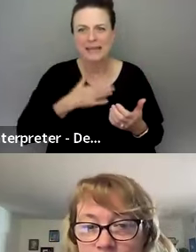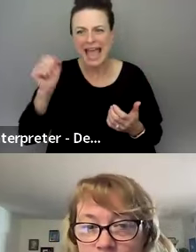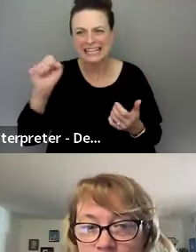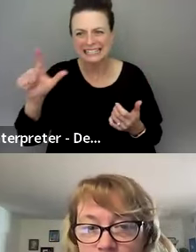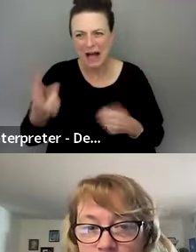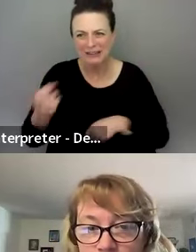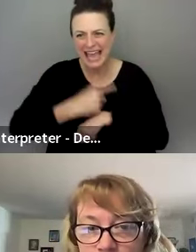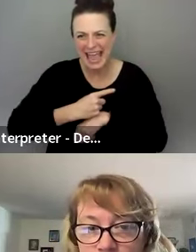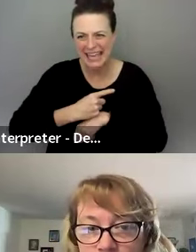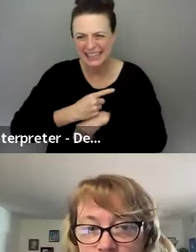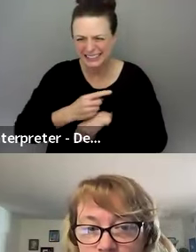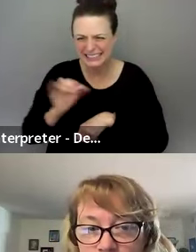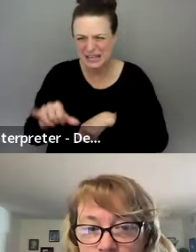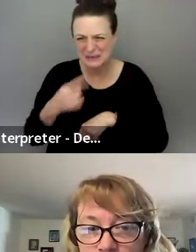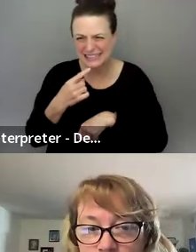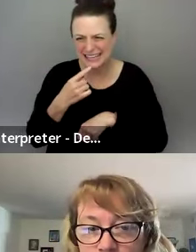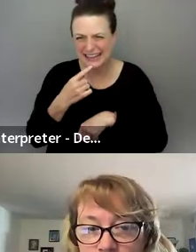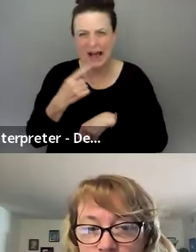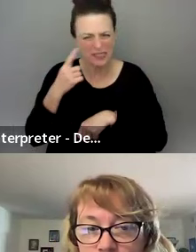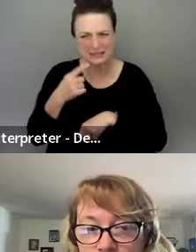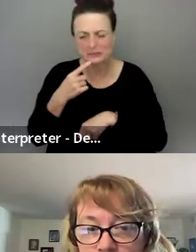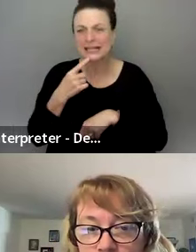any of you have any celebrations yesterday?